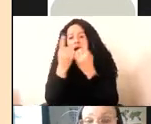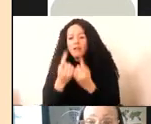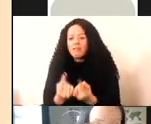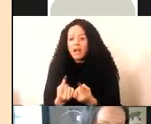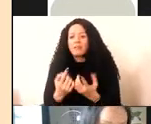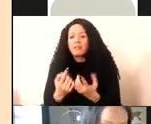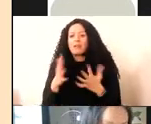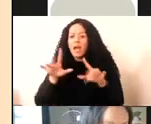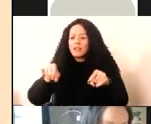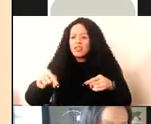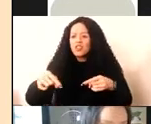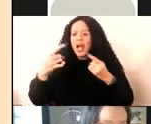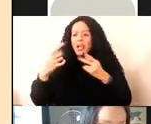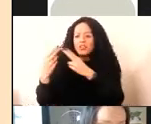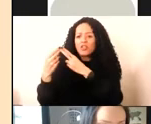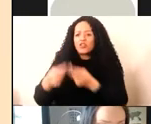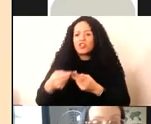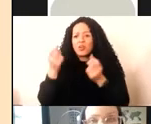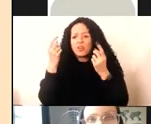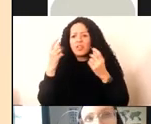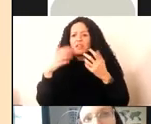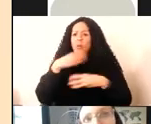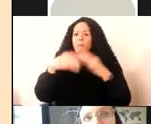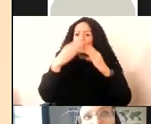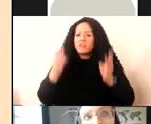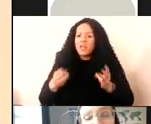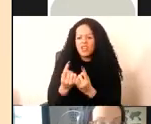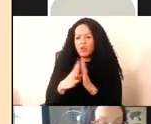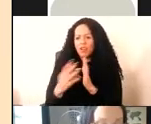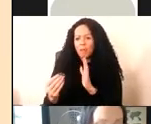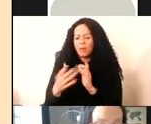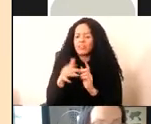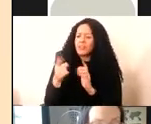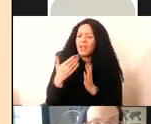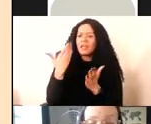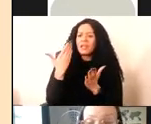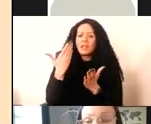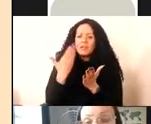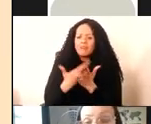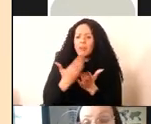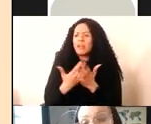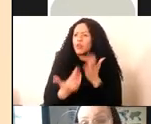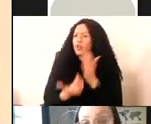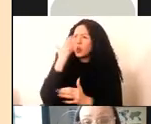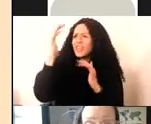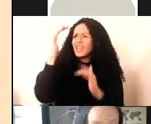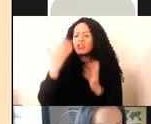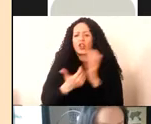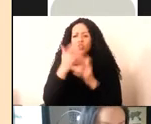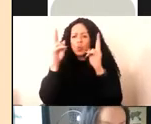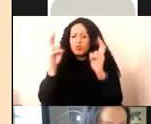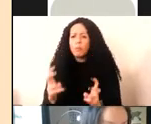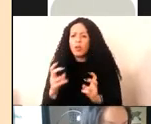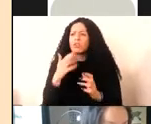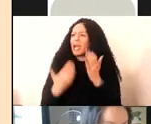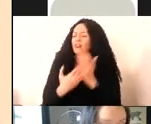traditional understandings of museum objects and that demand new theories and new terminologies and as well as new practices